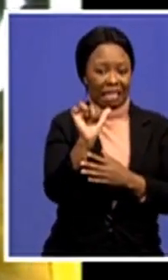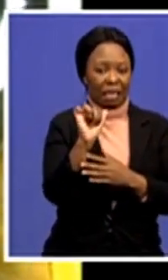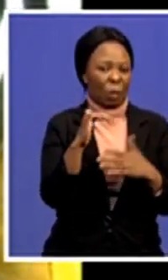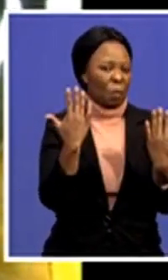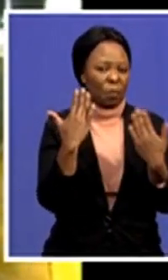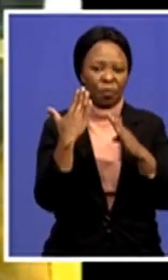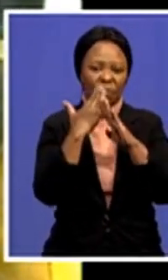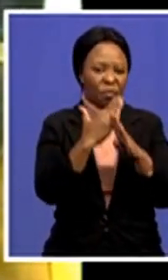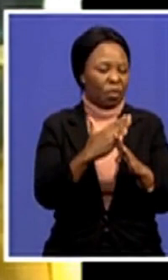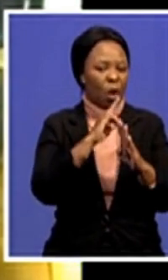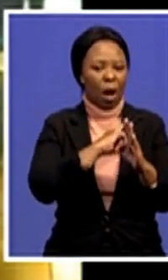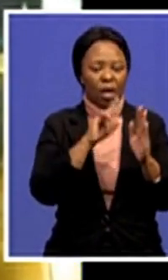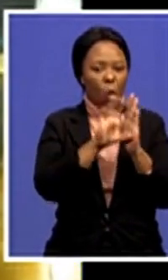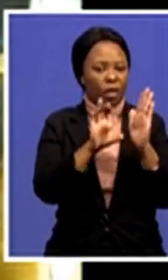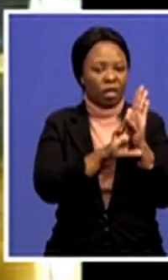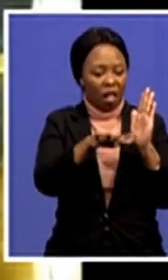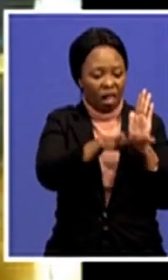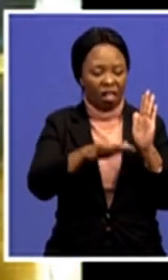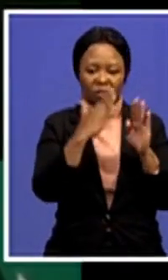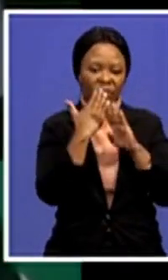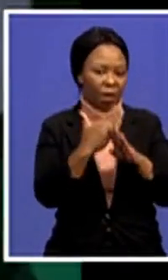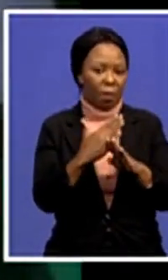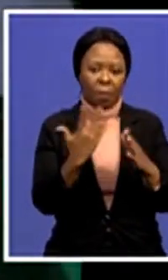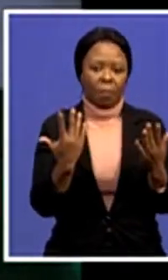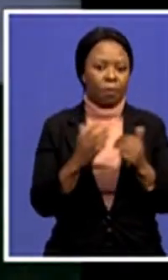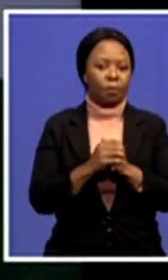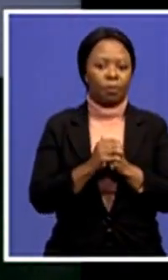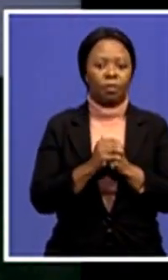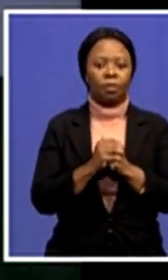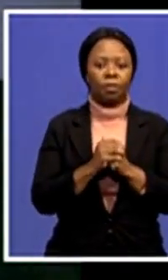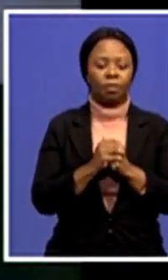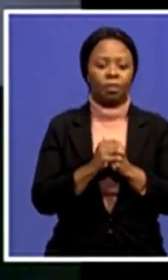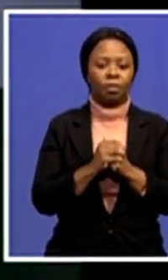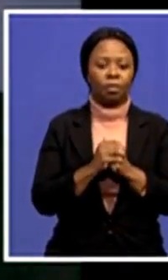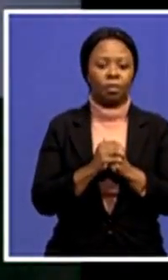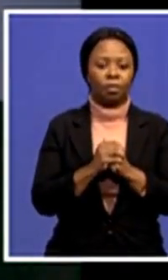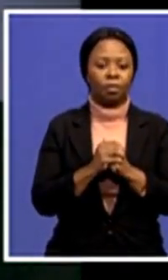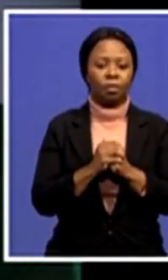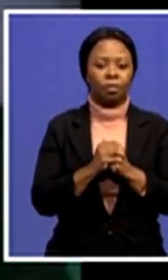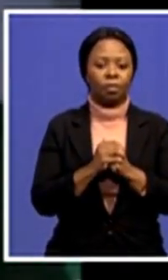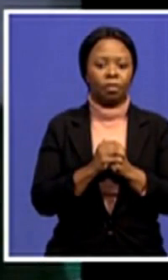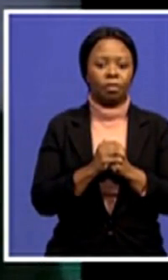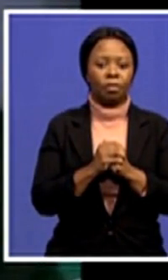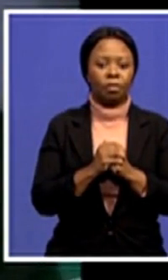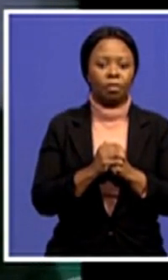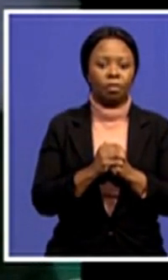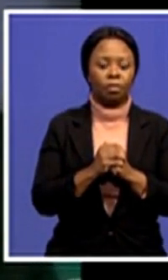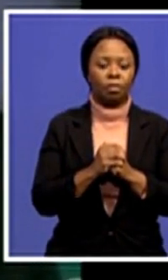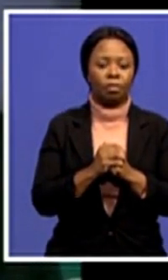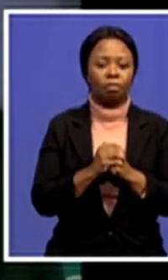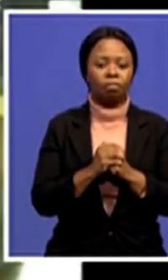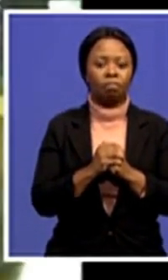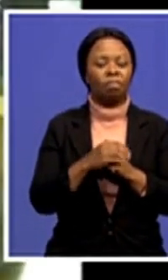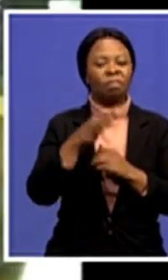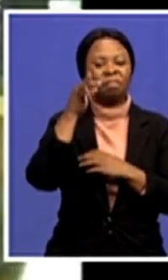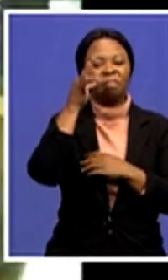.K.K.K.K.K.K.K.K.K.K.K.K.K.K.K.K.K.K.K.K